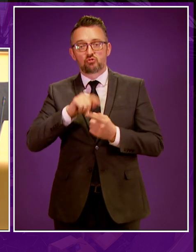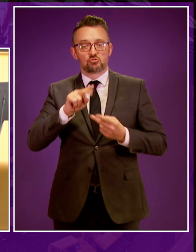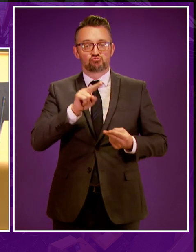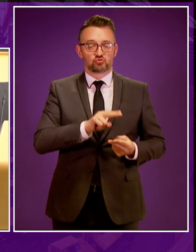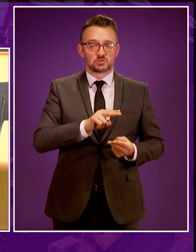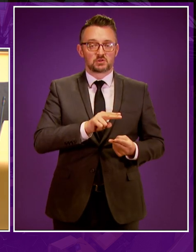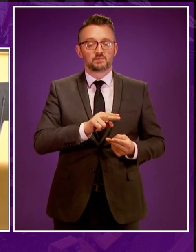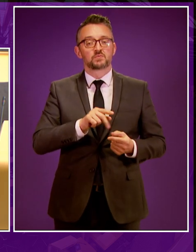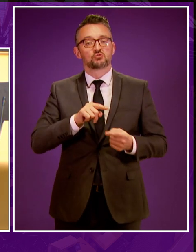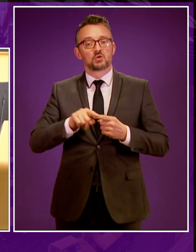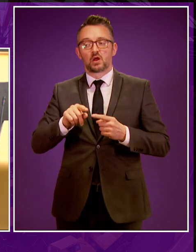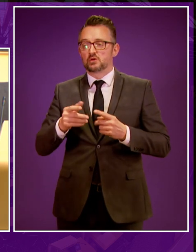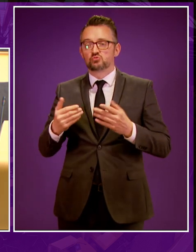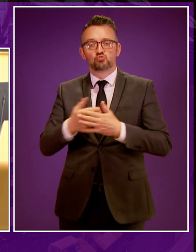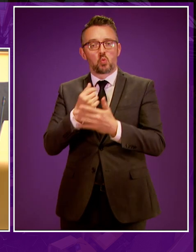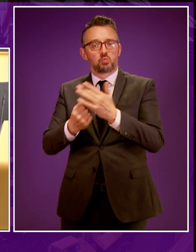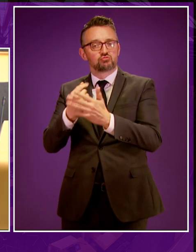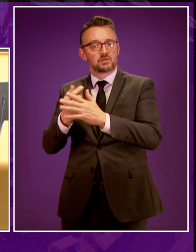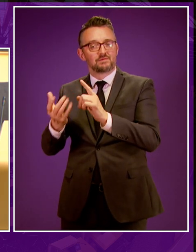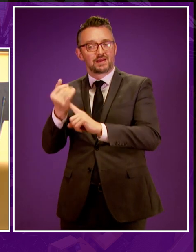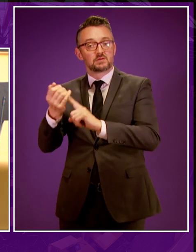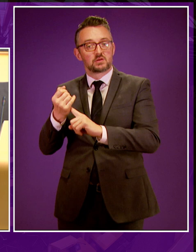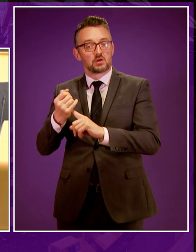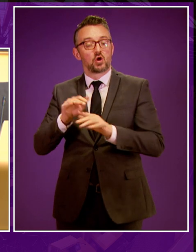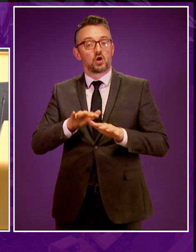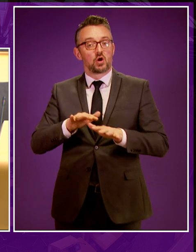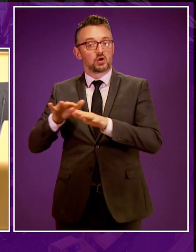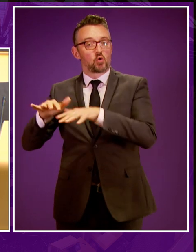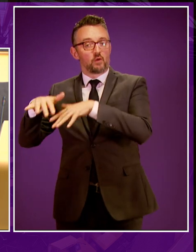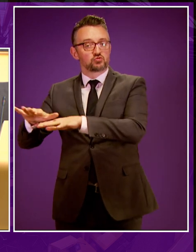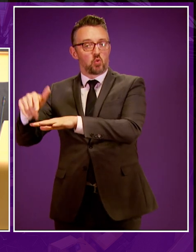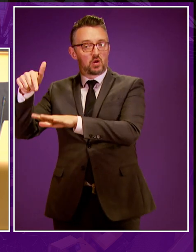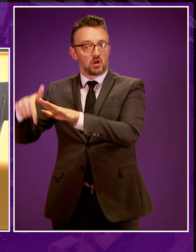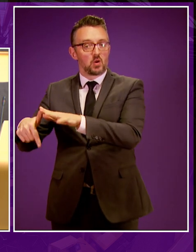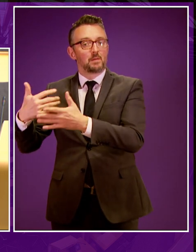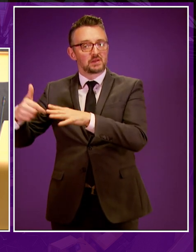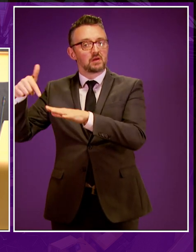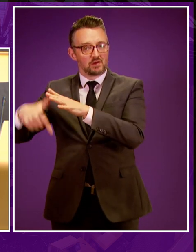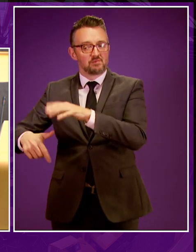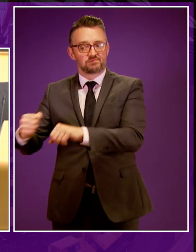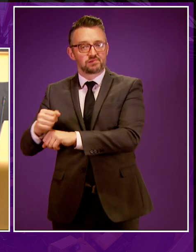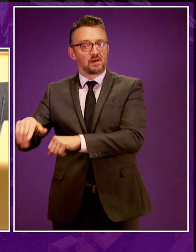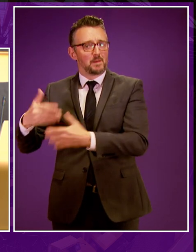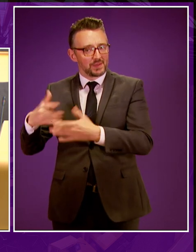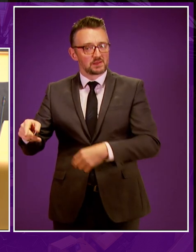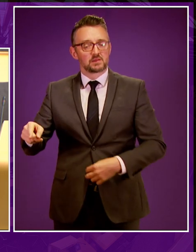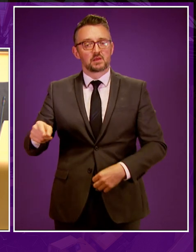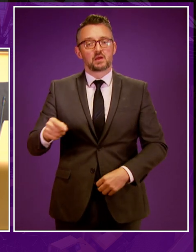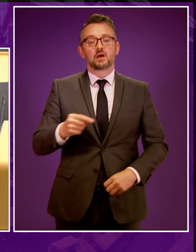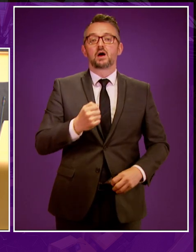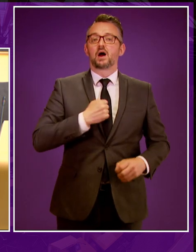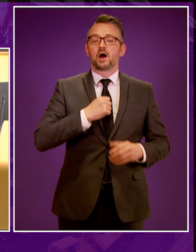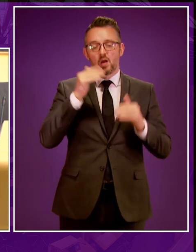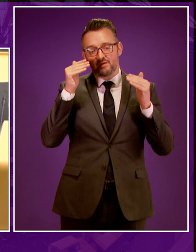as does pursuing new opportunities offshore where we have been fracking for some time. We shouldn't let up